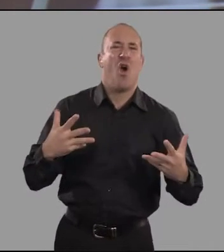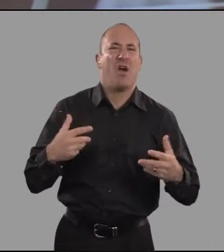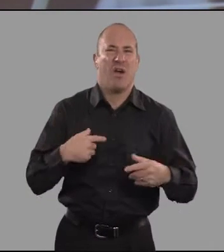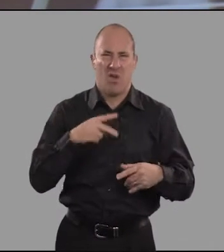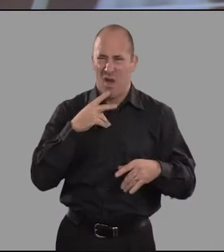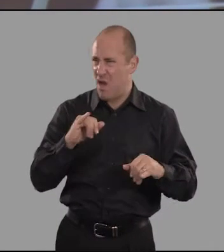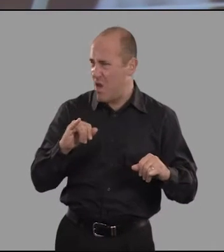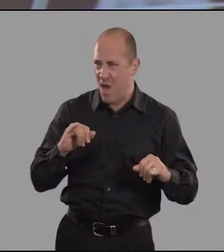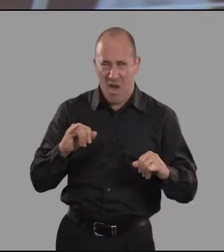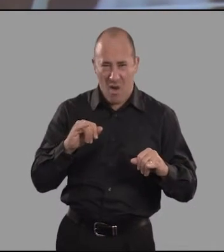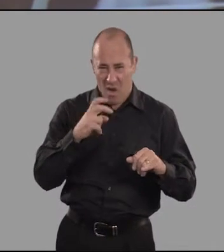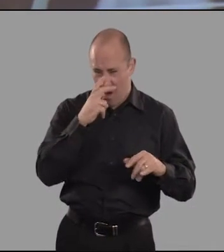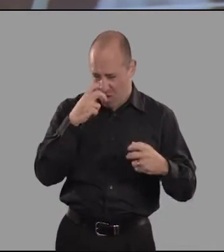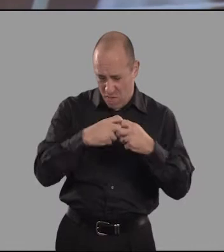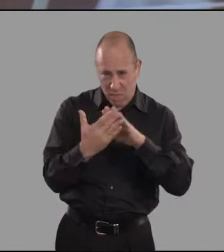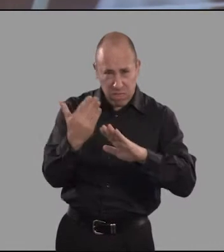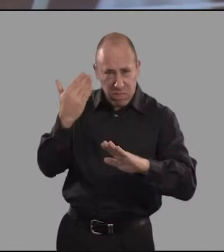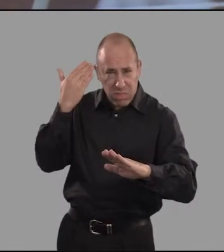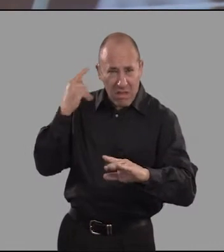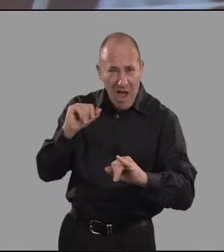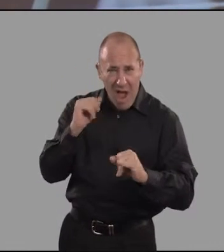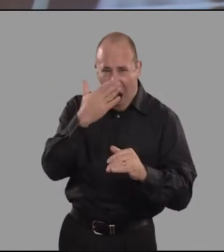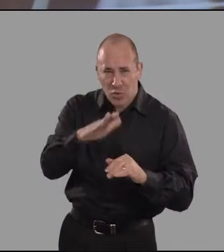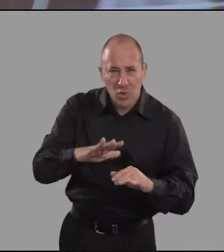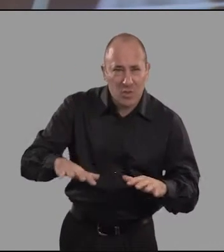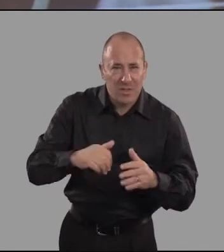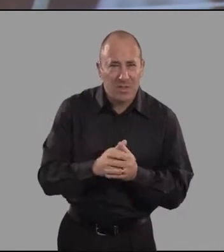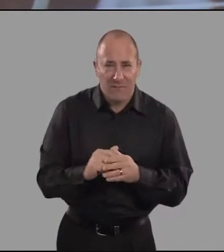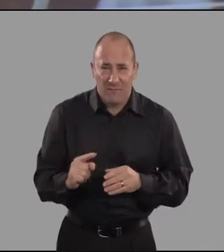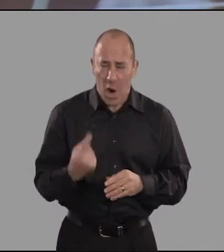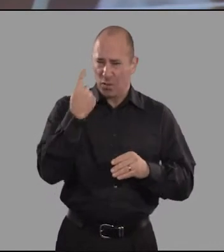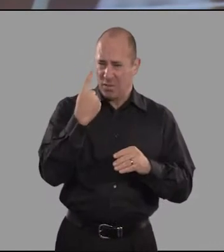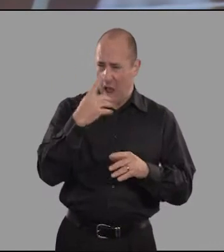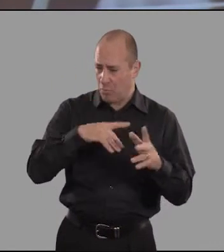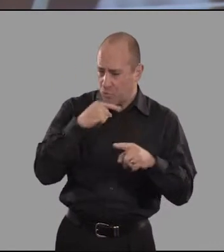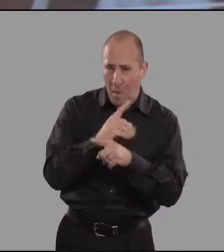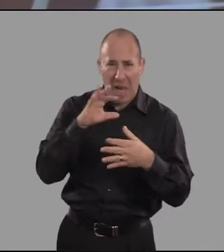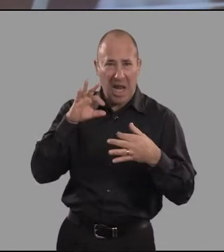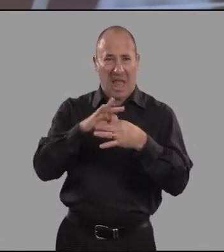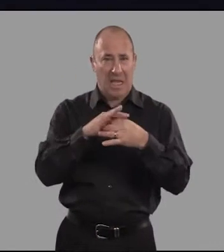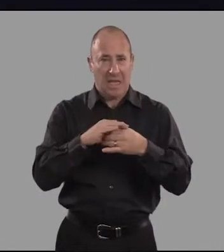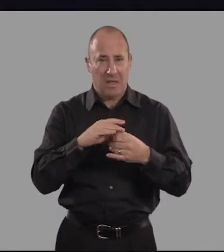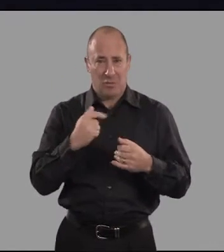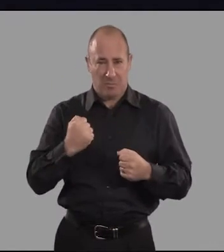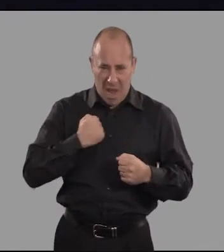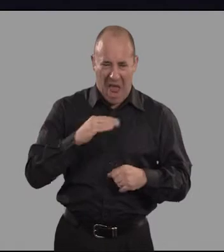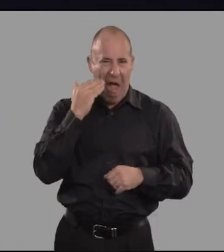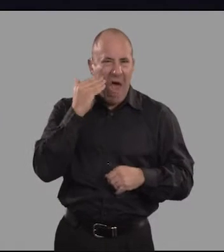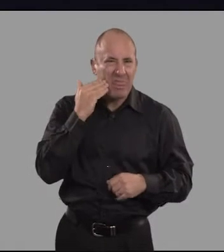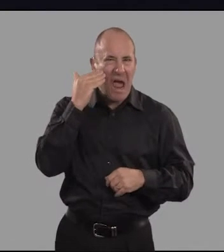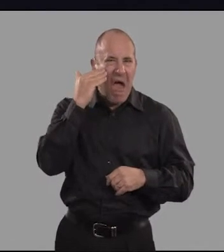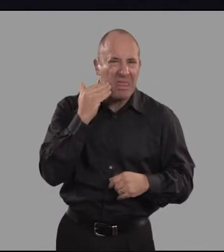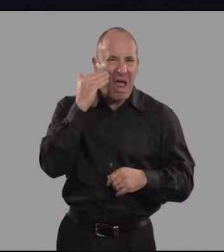was shock. I thought I'd walked into the last bastion of the British Empire. As for the first time in my life,